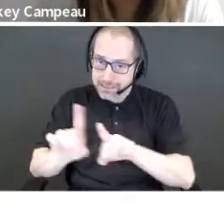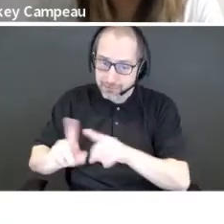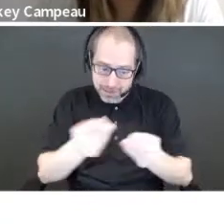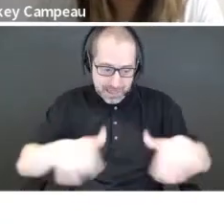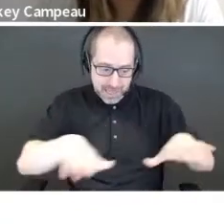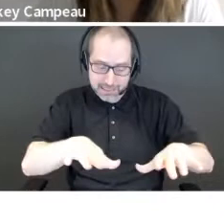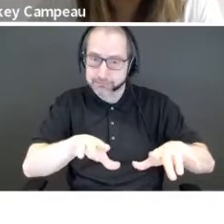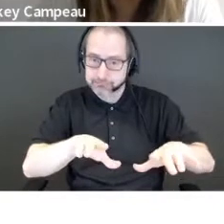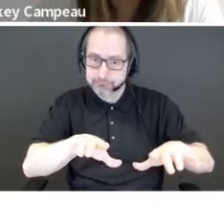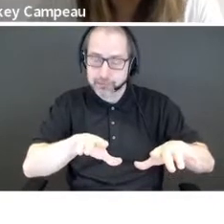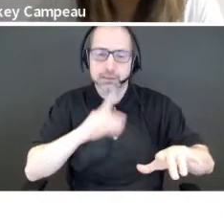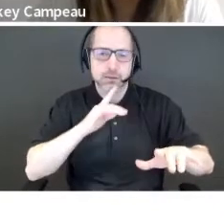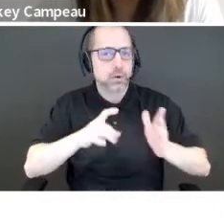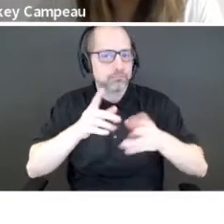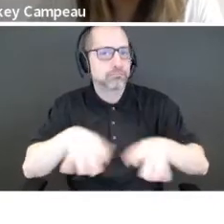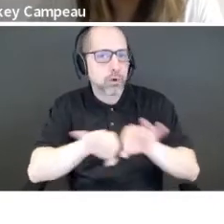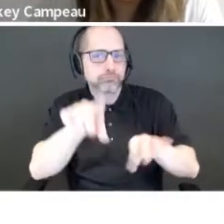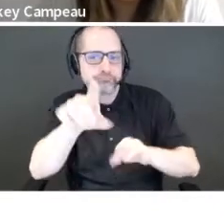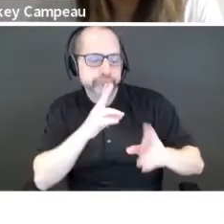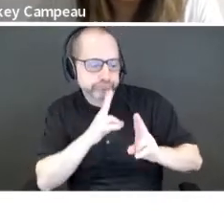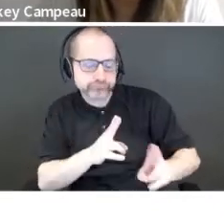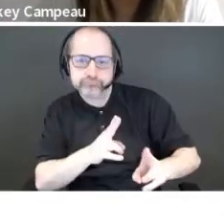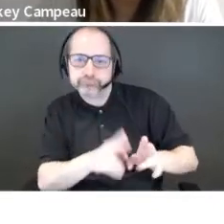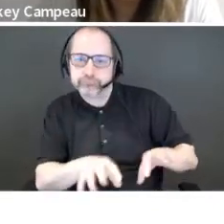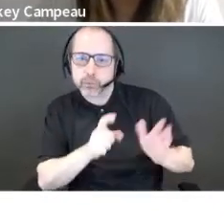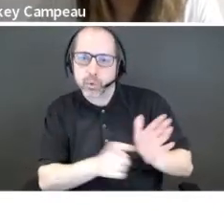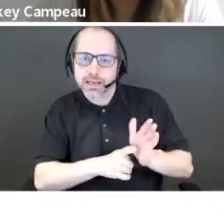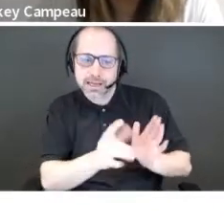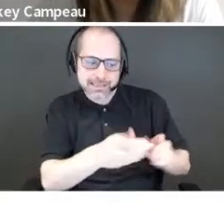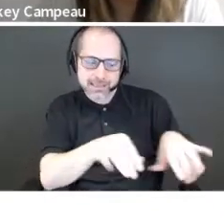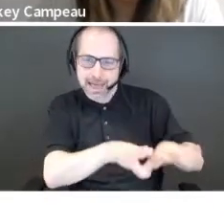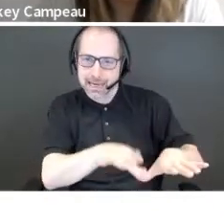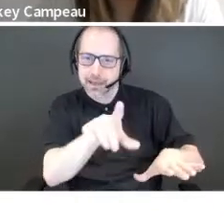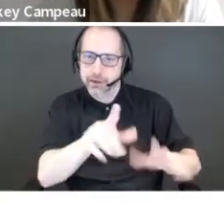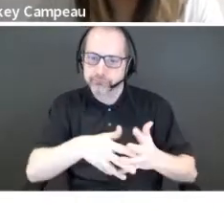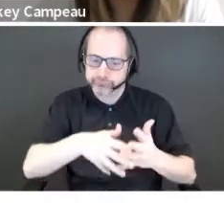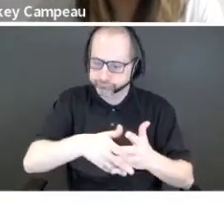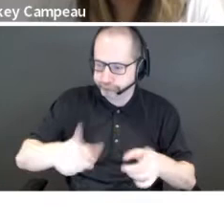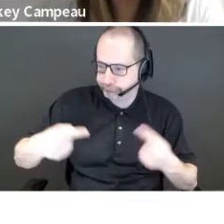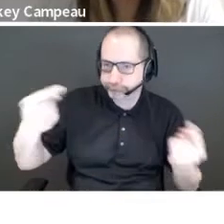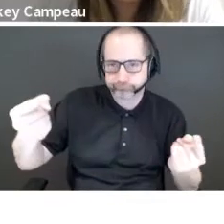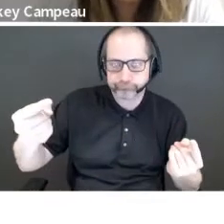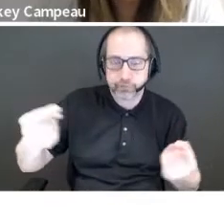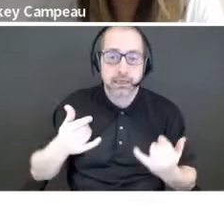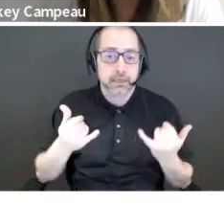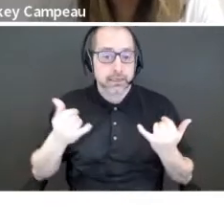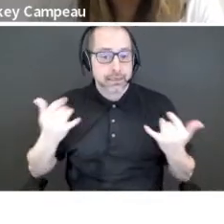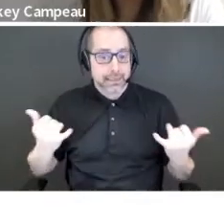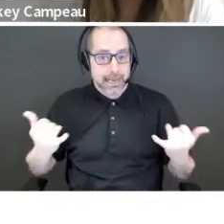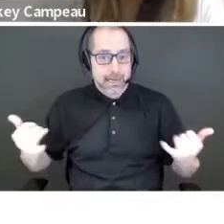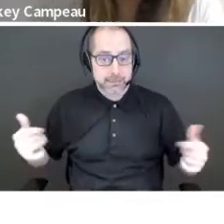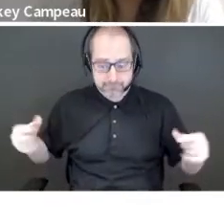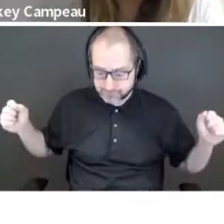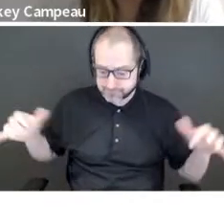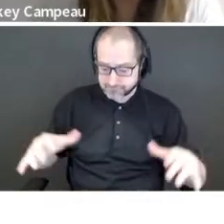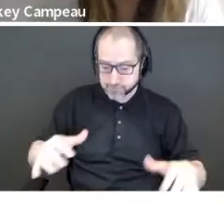of you to give recognition to the land that you occupy today and every day. As we gather for today's event, we